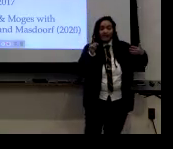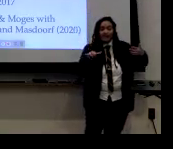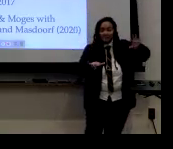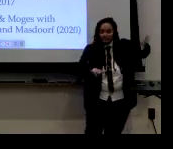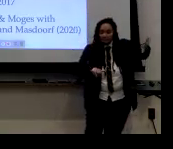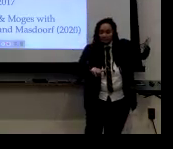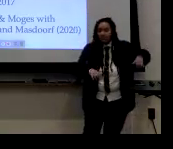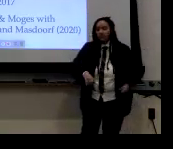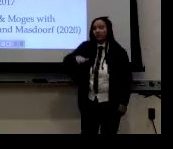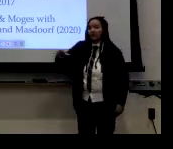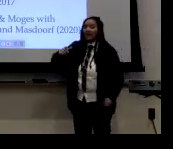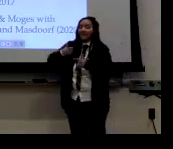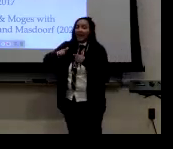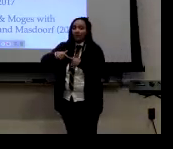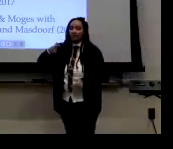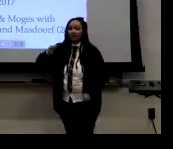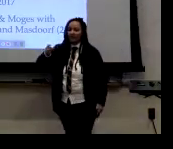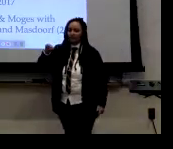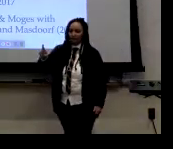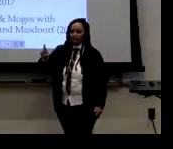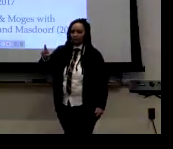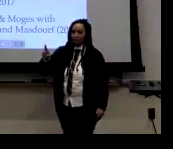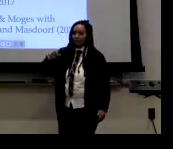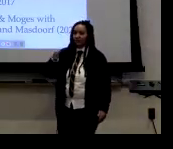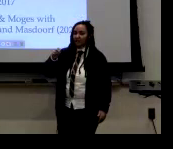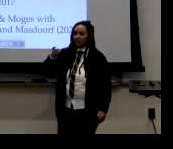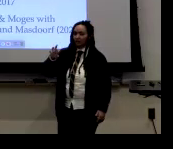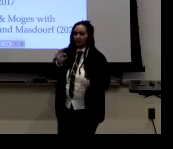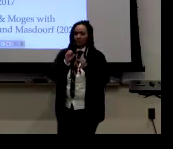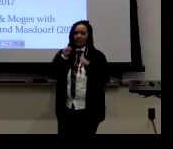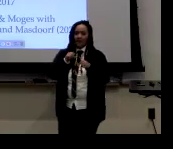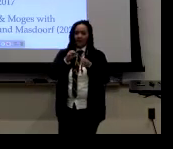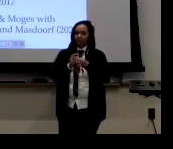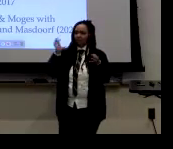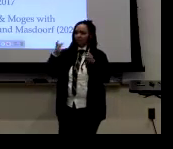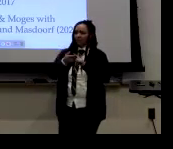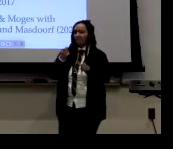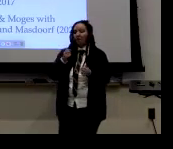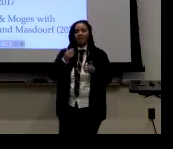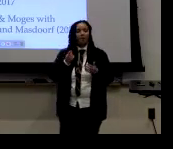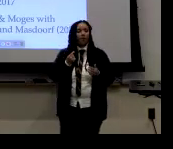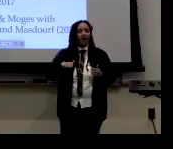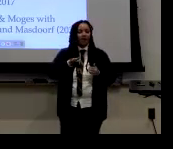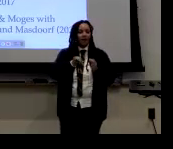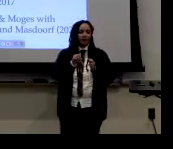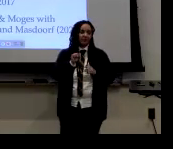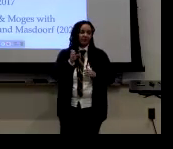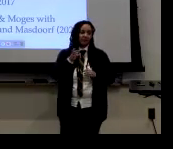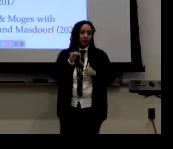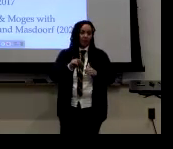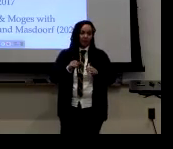not just sexuality. It's, there's so much more specific that you can get related to each